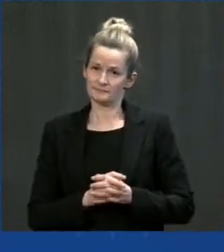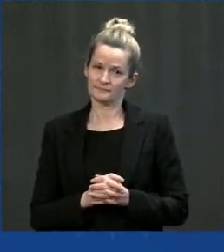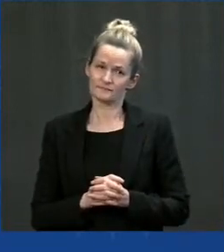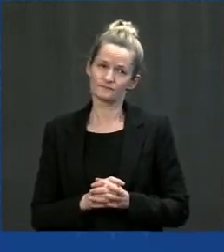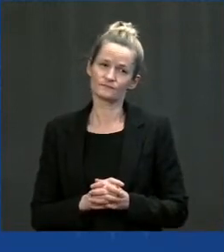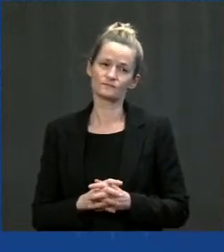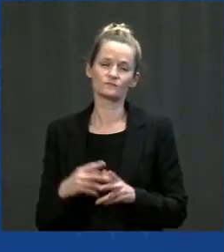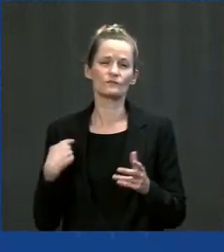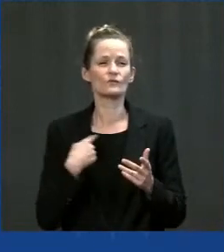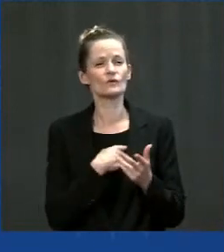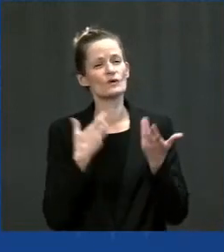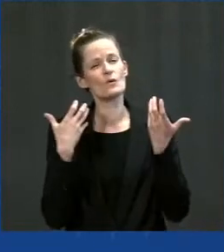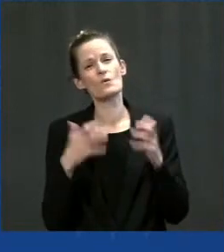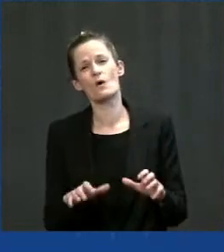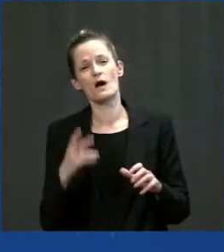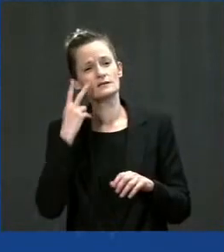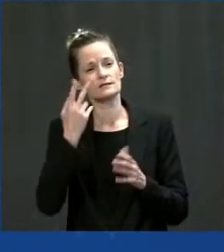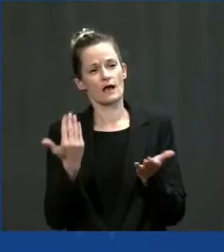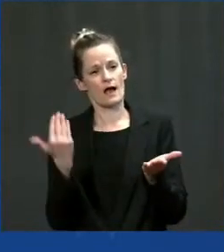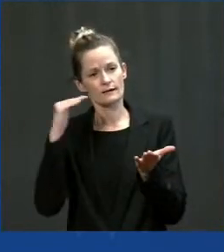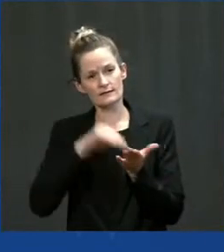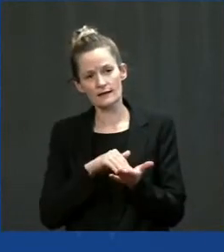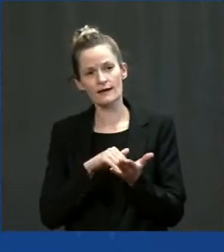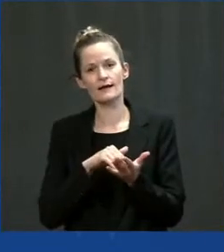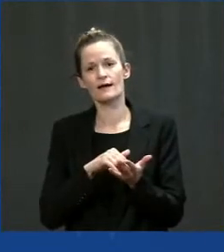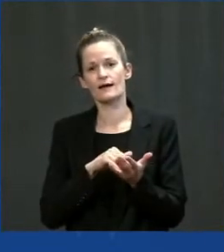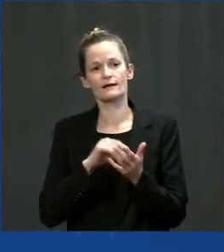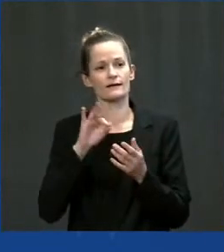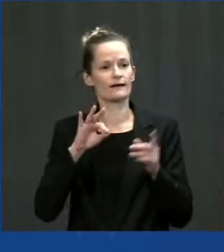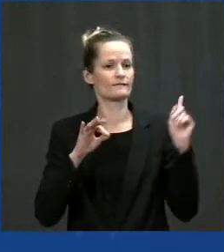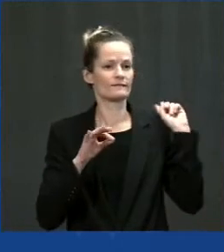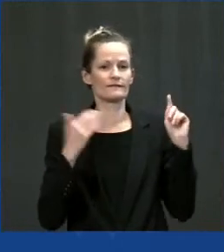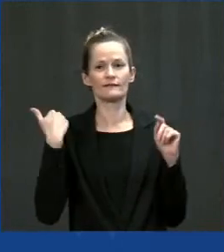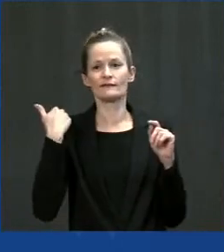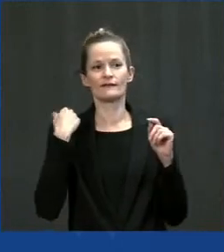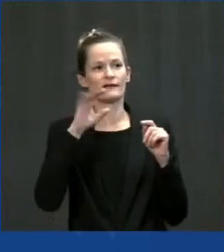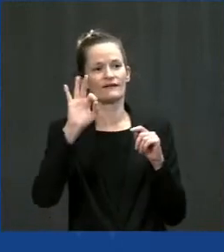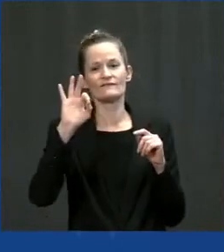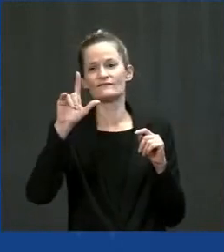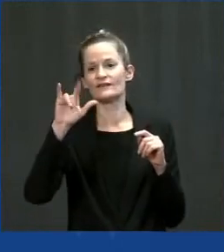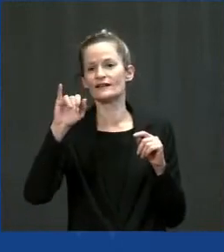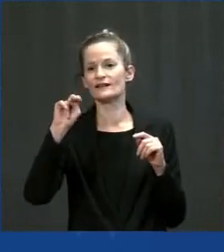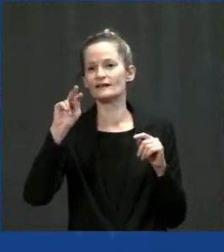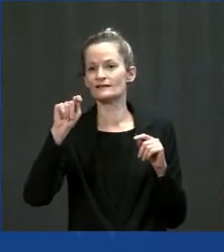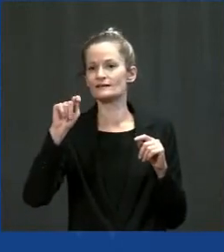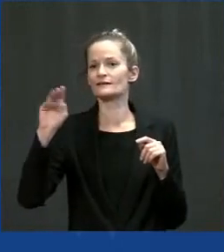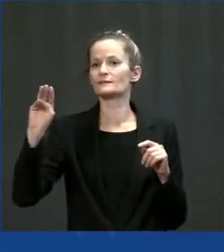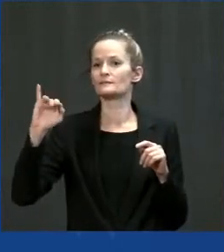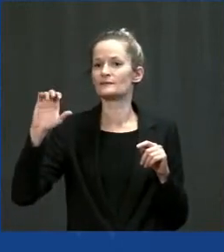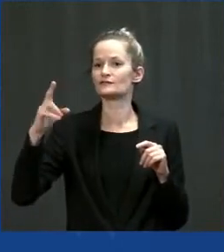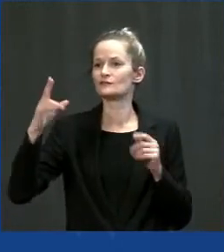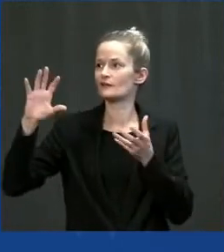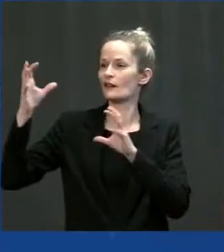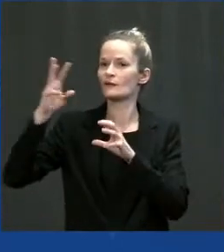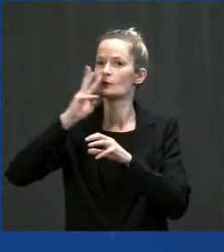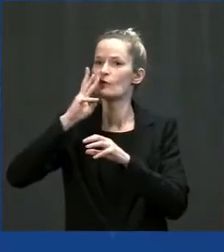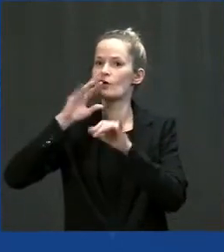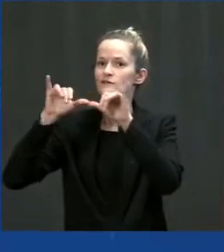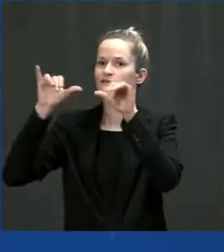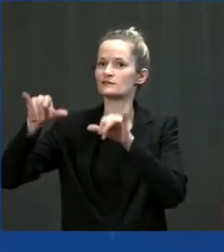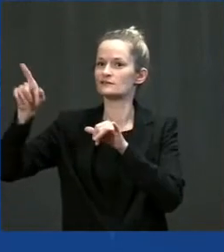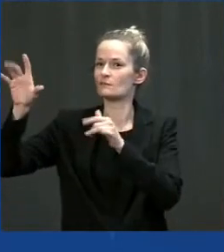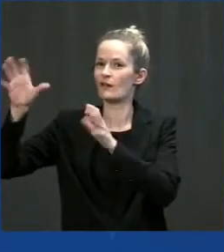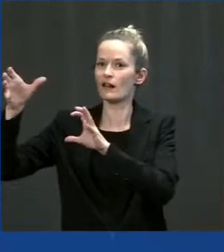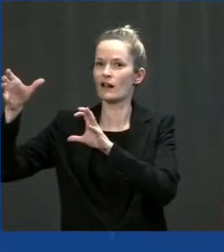Jacksons in terms of water, because we're going to get this done with, as my grandfather used to say, with the grace of God and the goodwill of the